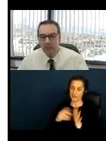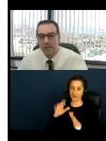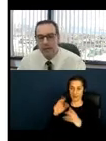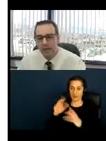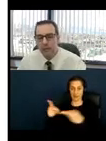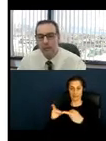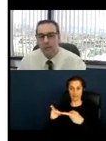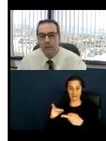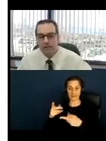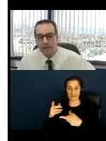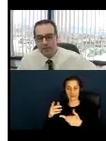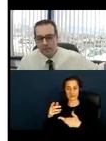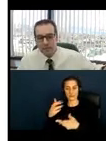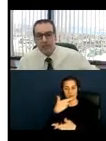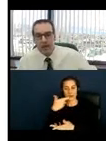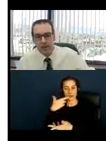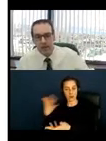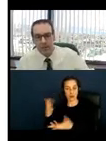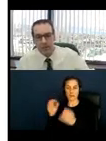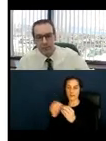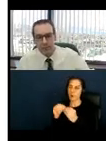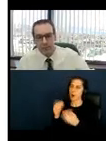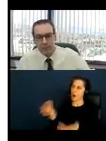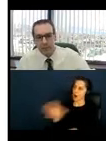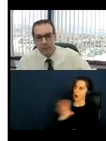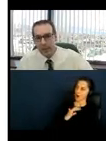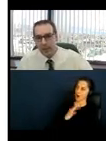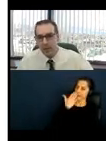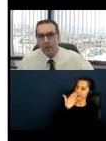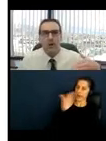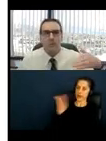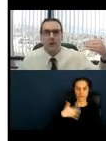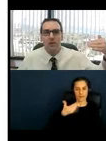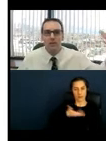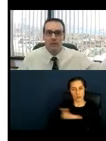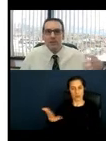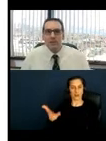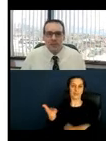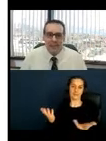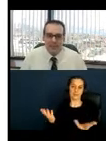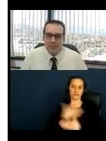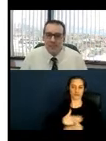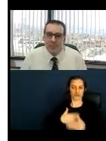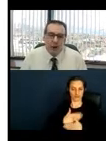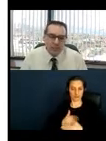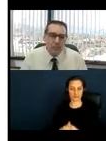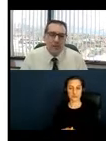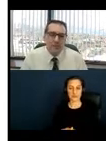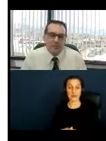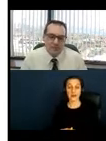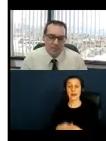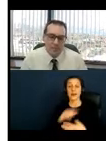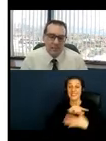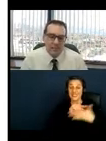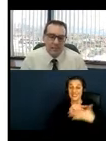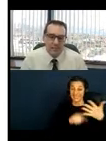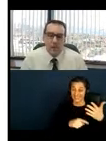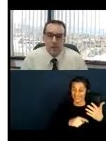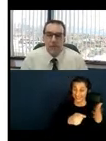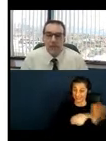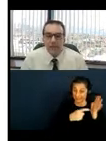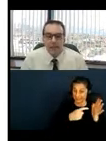and inviting to the patrons and guests you're inviting. Now, on top of all of those obligations, we also have to consider